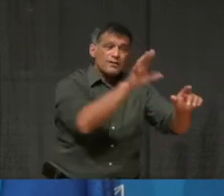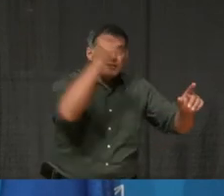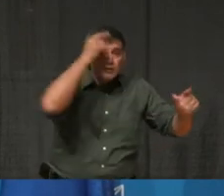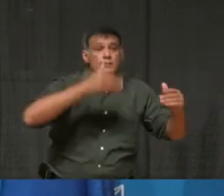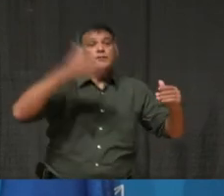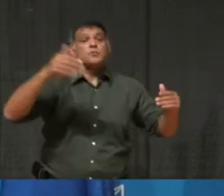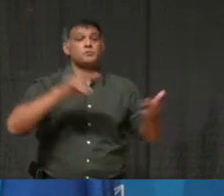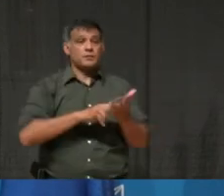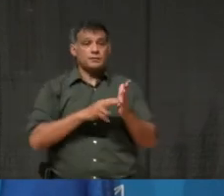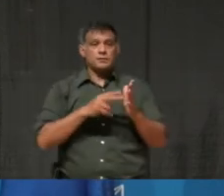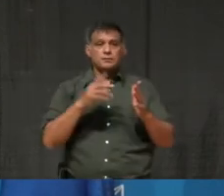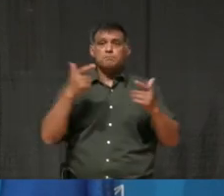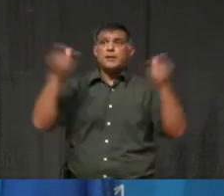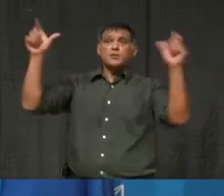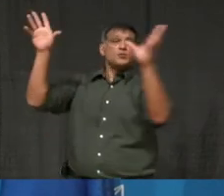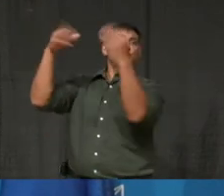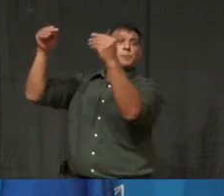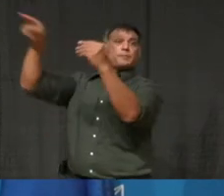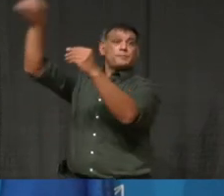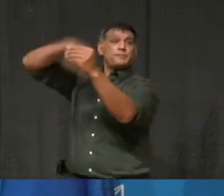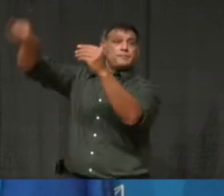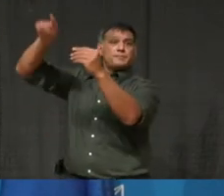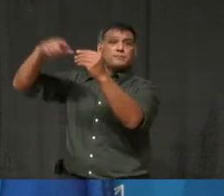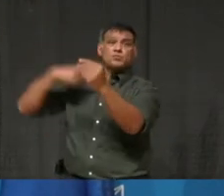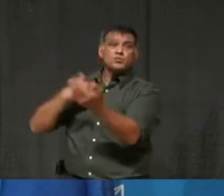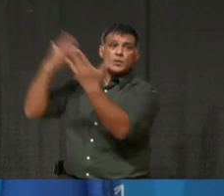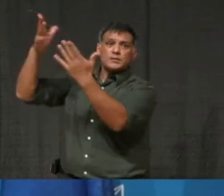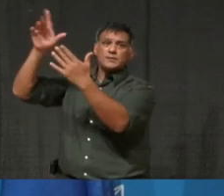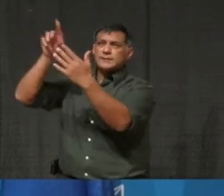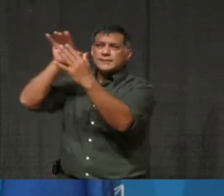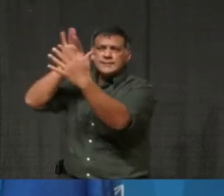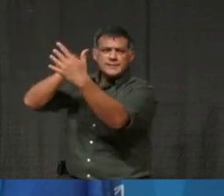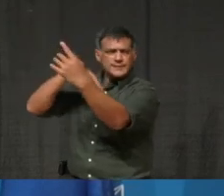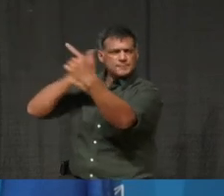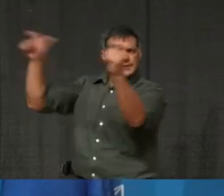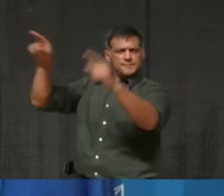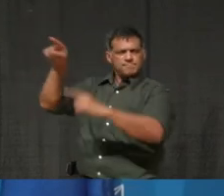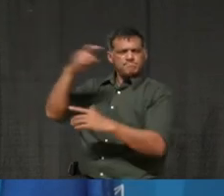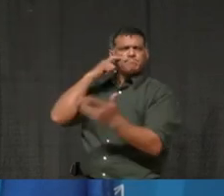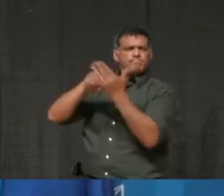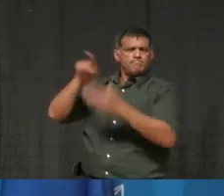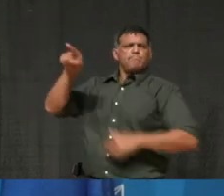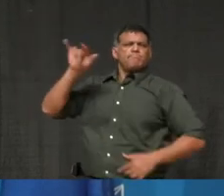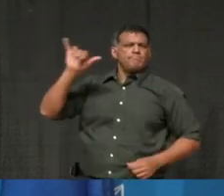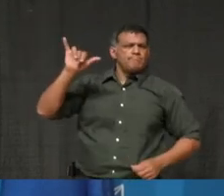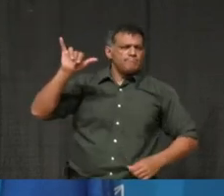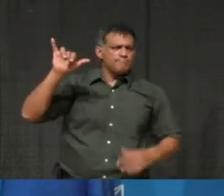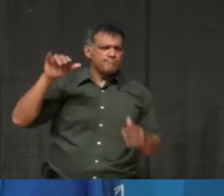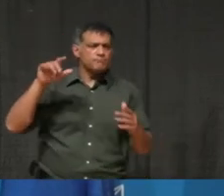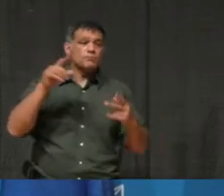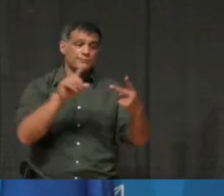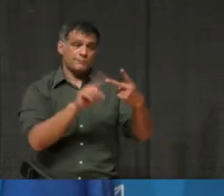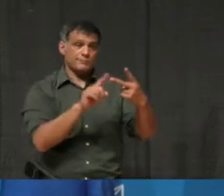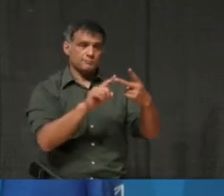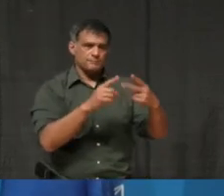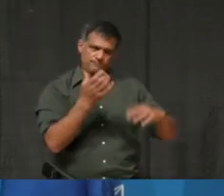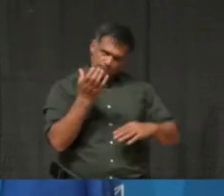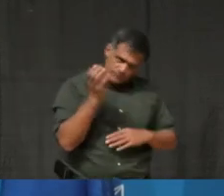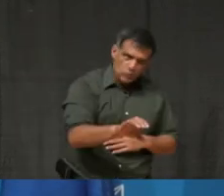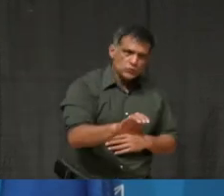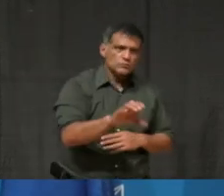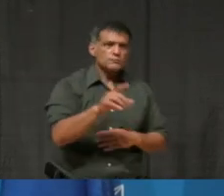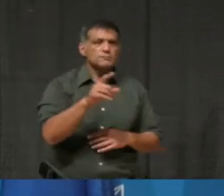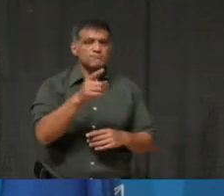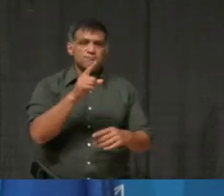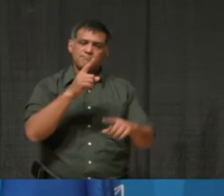of big box retailers. Um, and like I said, you know, all to the point about enforcement, uh, we're really counting on the community to do the right thing